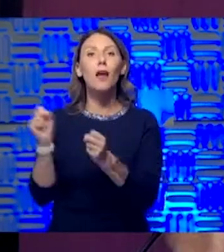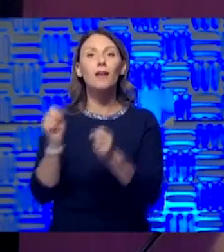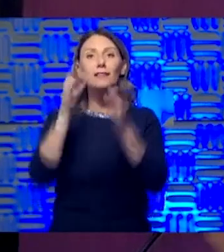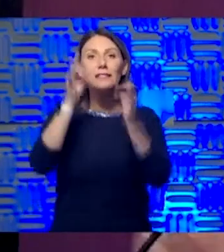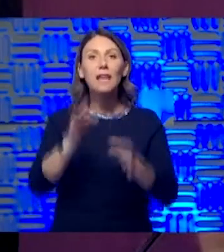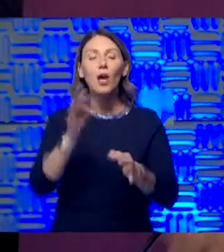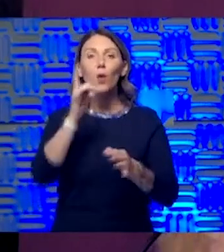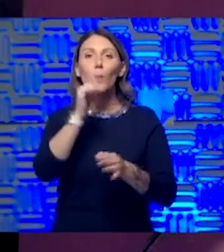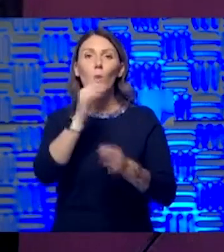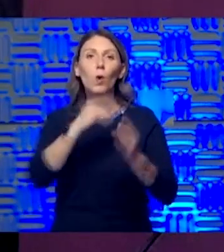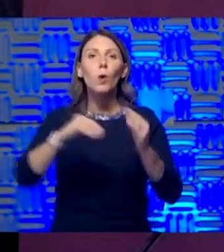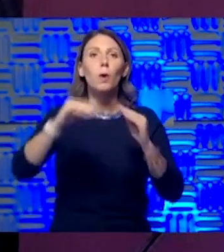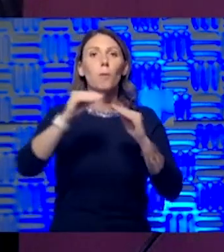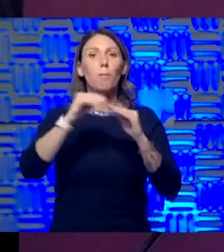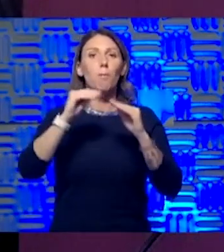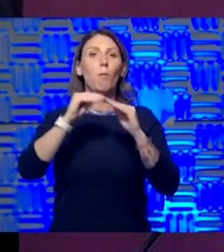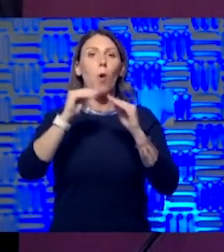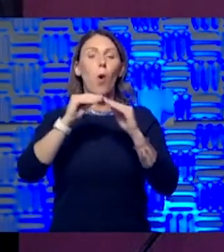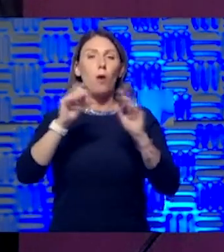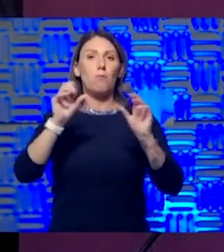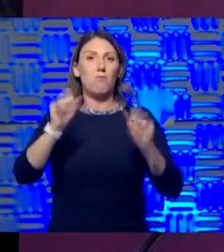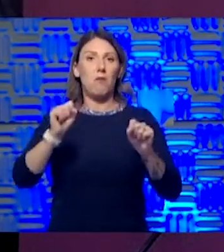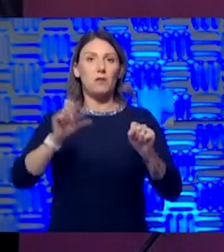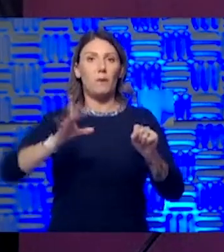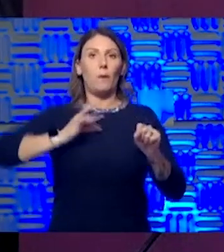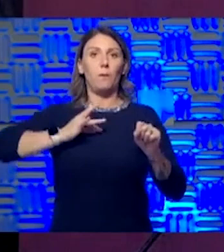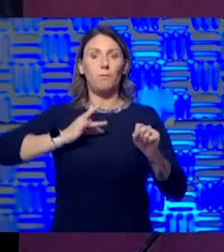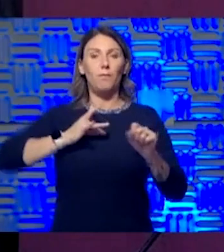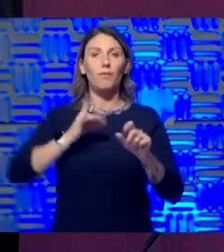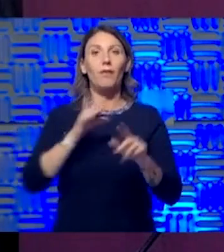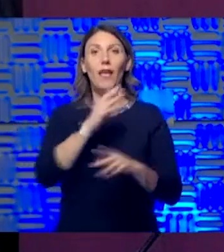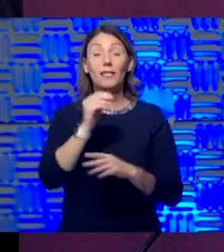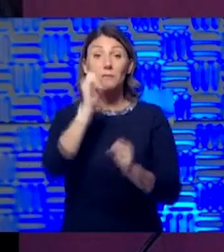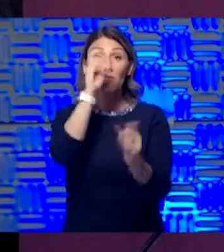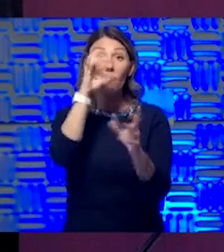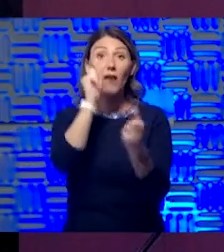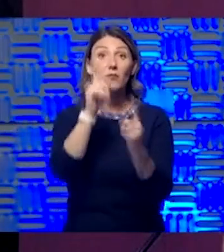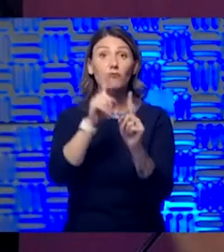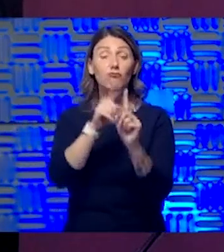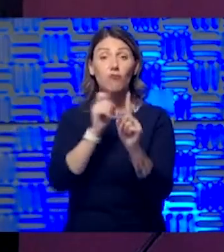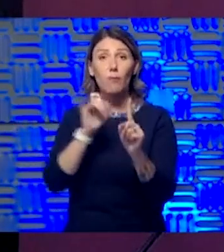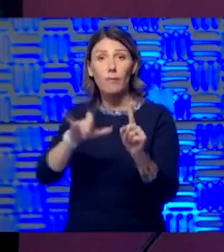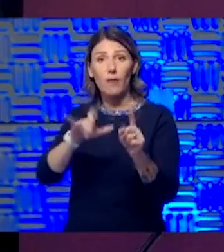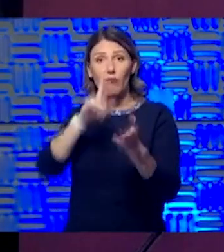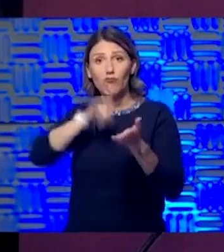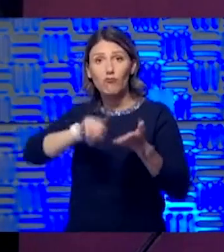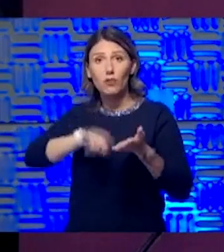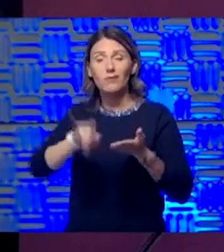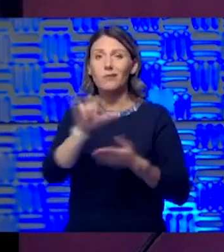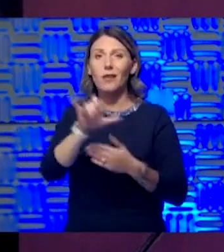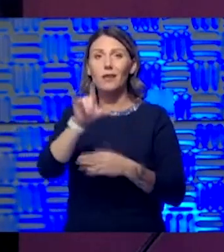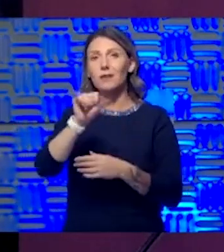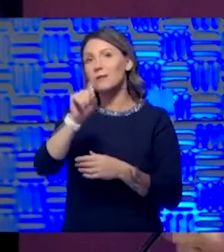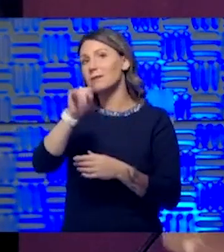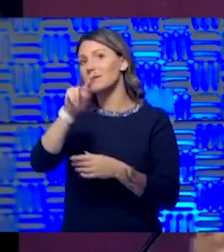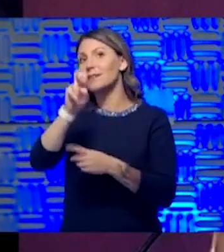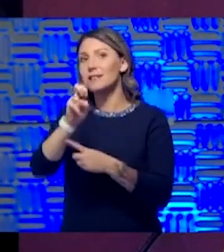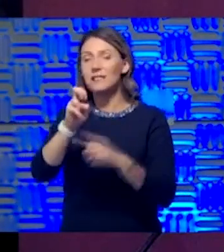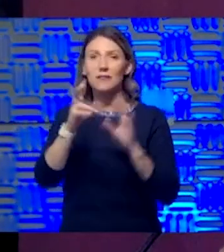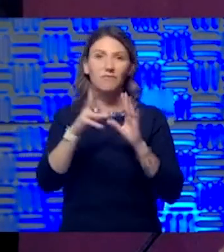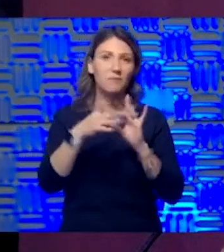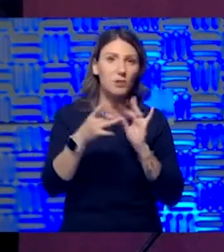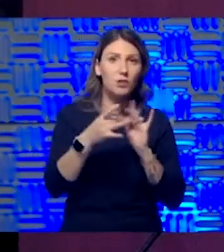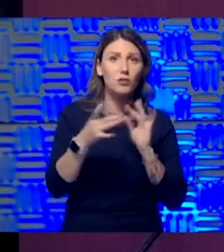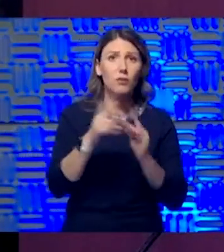has a higher likelihood, pretest probability. So it's been fascinating from that standpoint. I mean, I do think, as Steve's alluded to, the hospital's done a